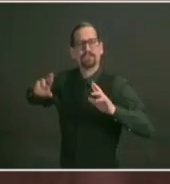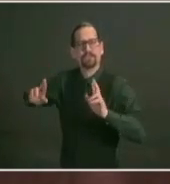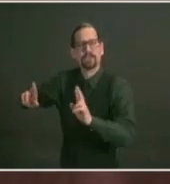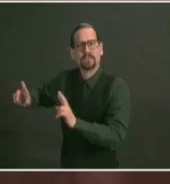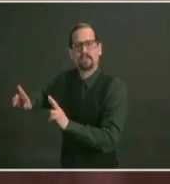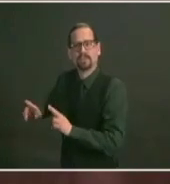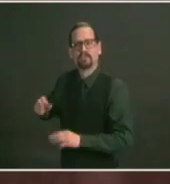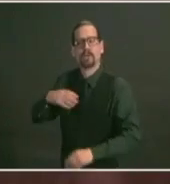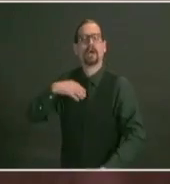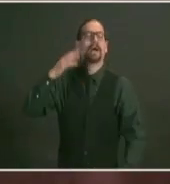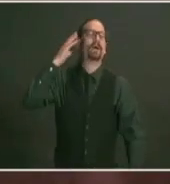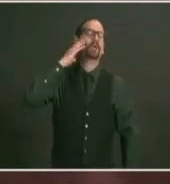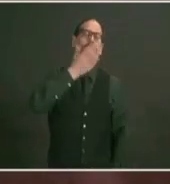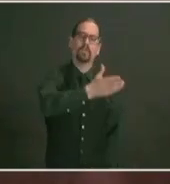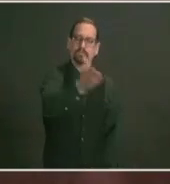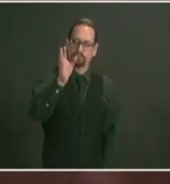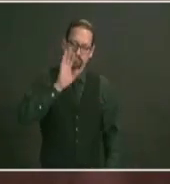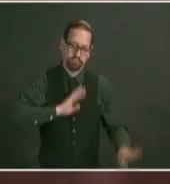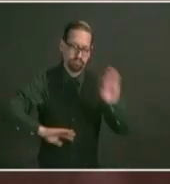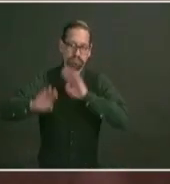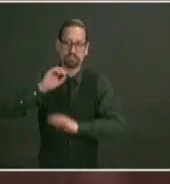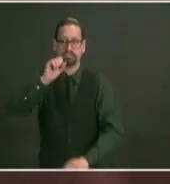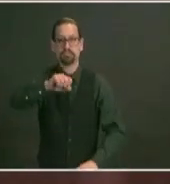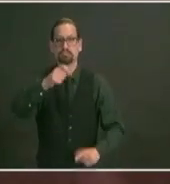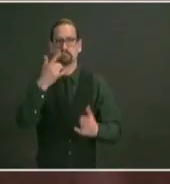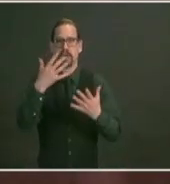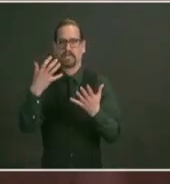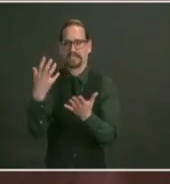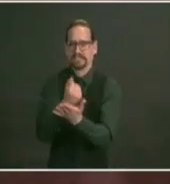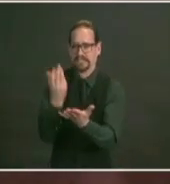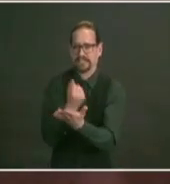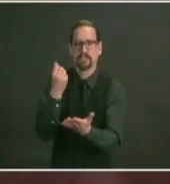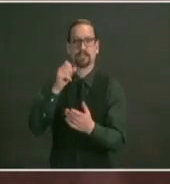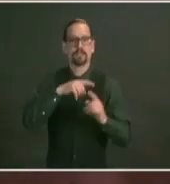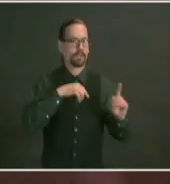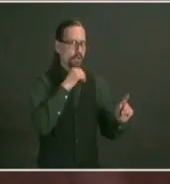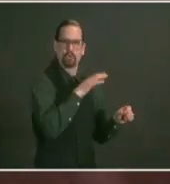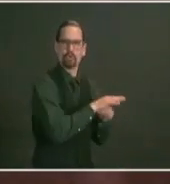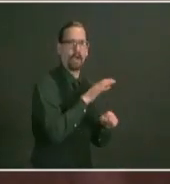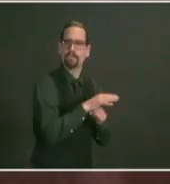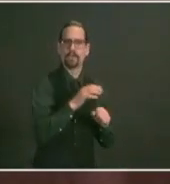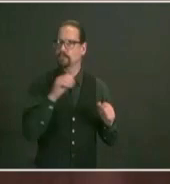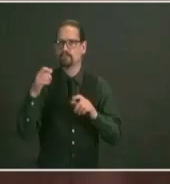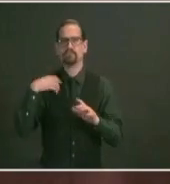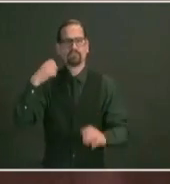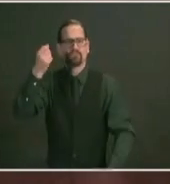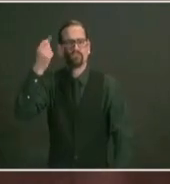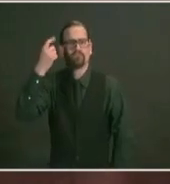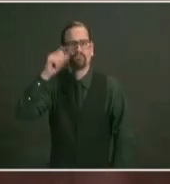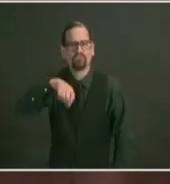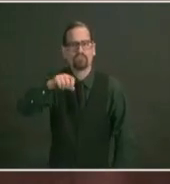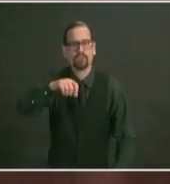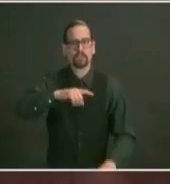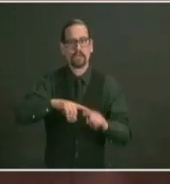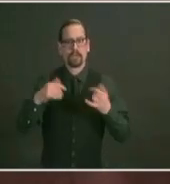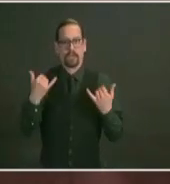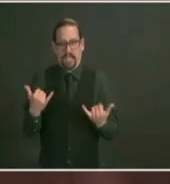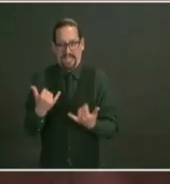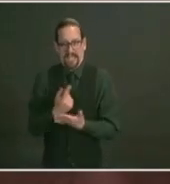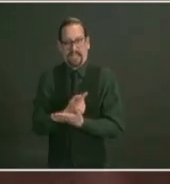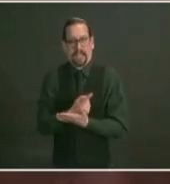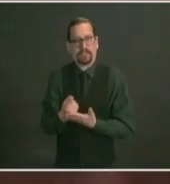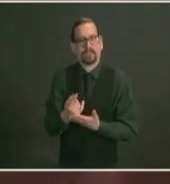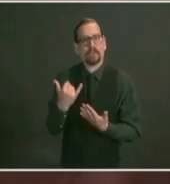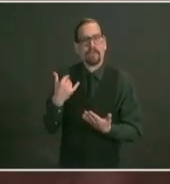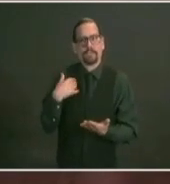demand far outpaces supply but we have 5 000 first doses to get into arms this week in state